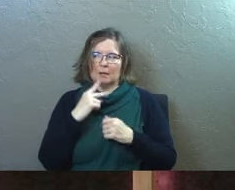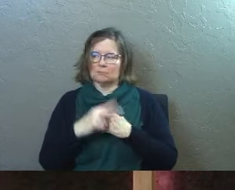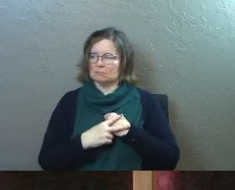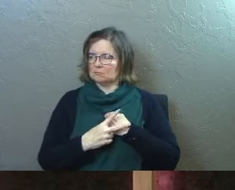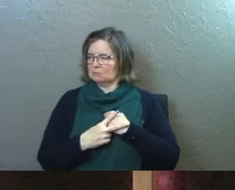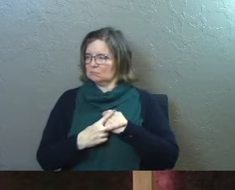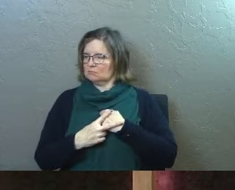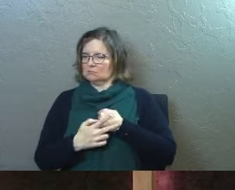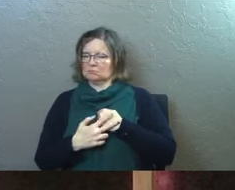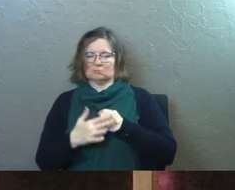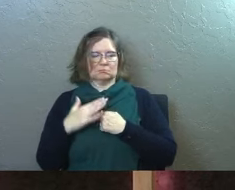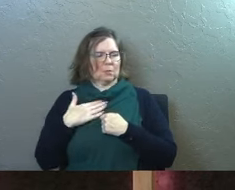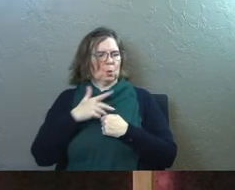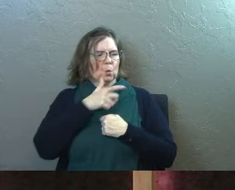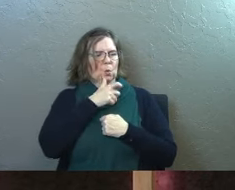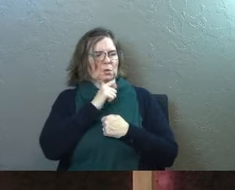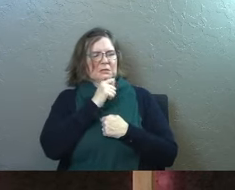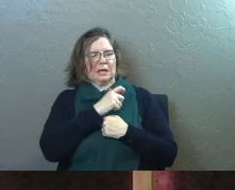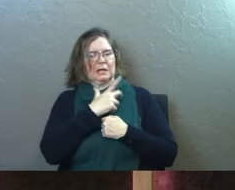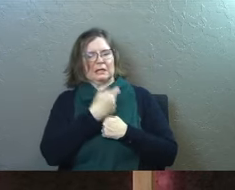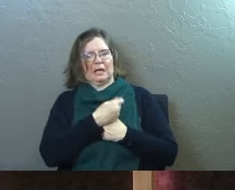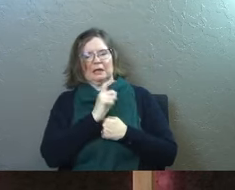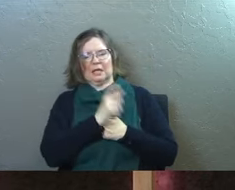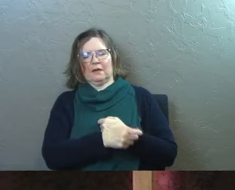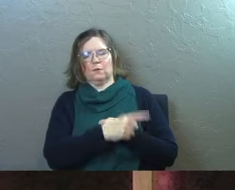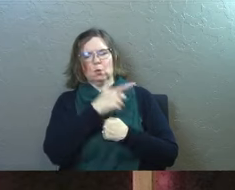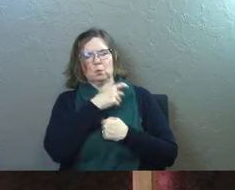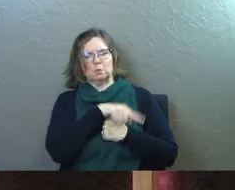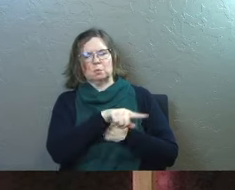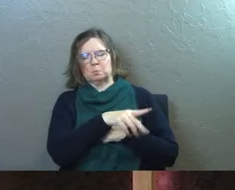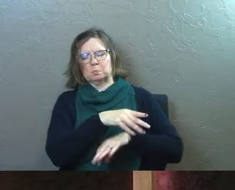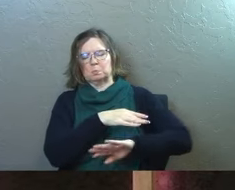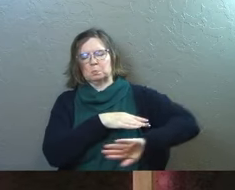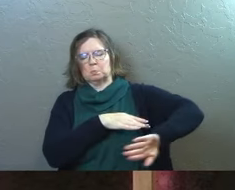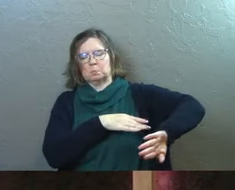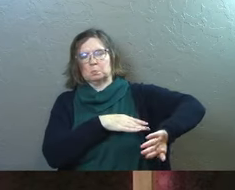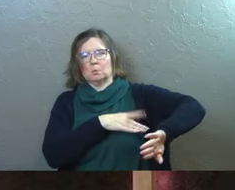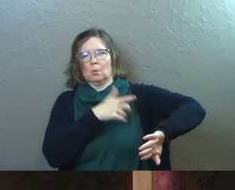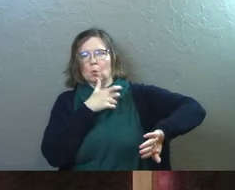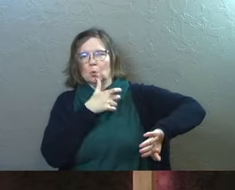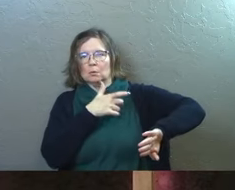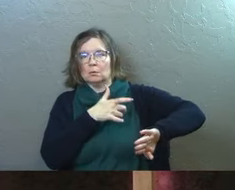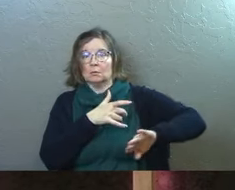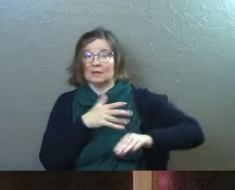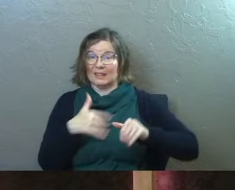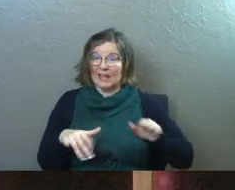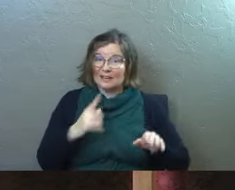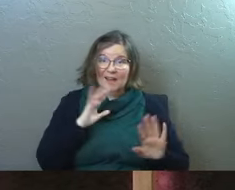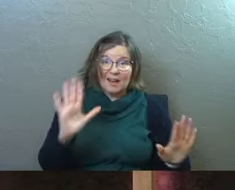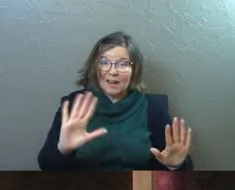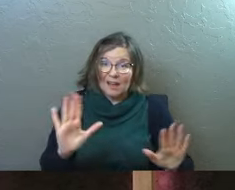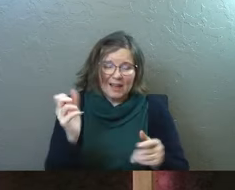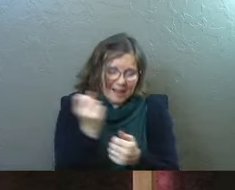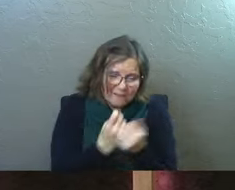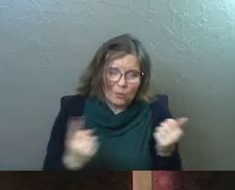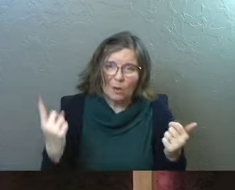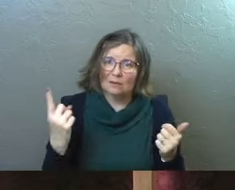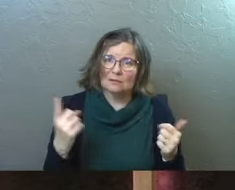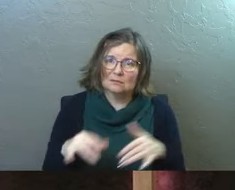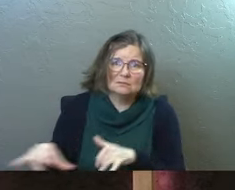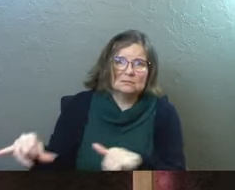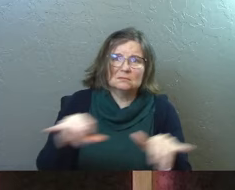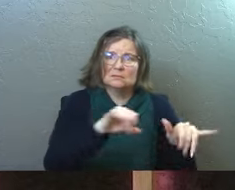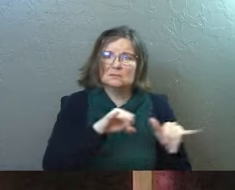about who doesn't get the gift, who gets shut out. The angel said, this is for everybody.